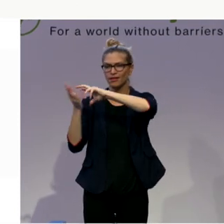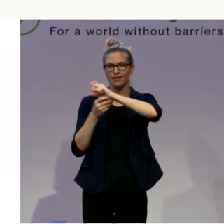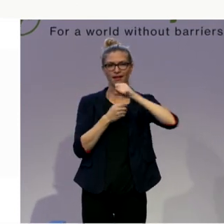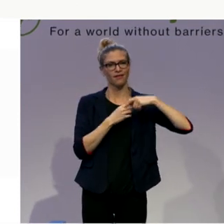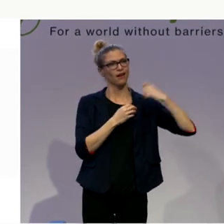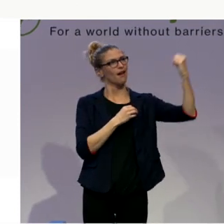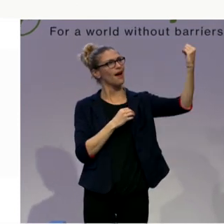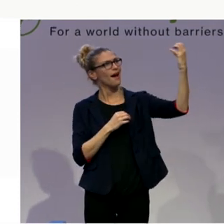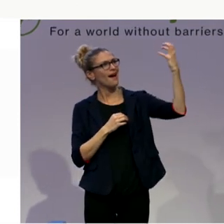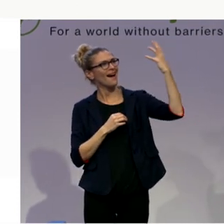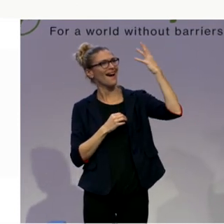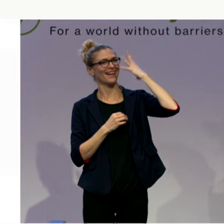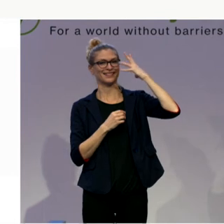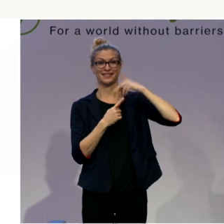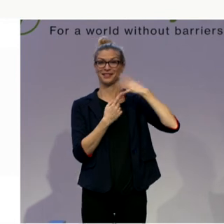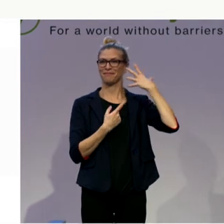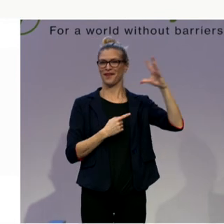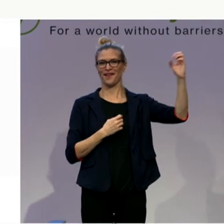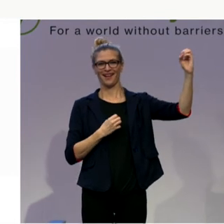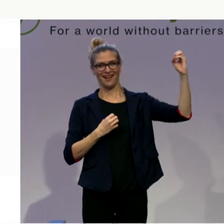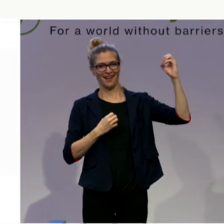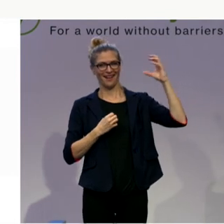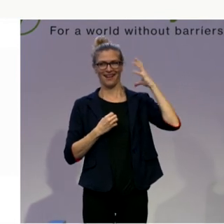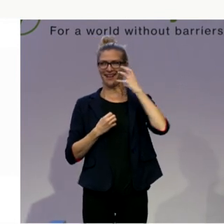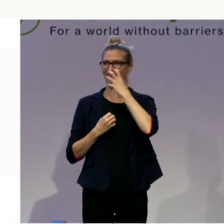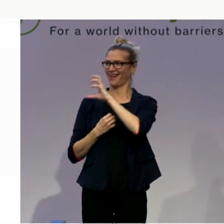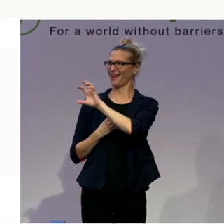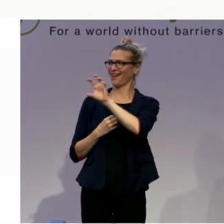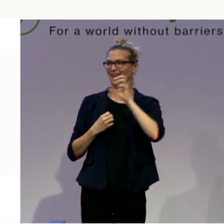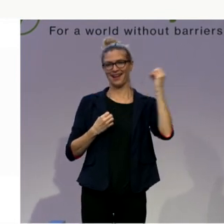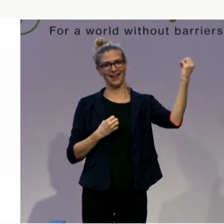and help. And they helped them to get out.